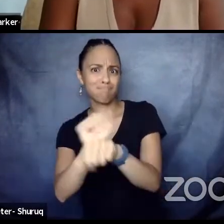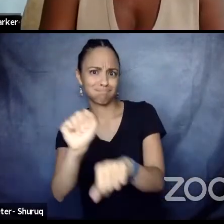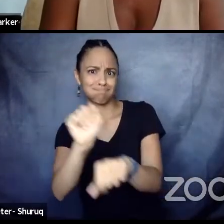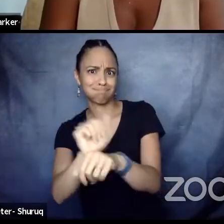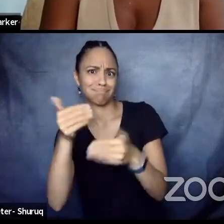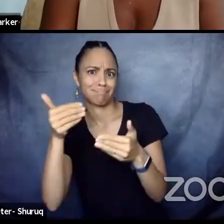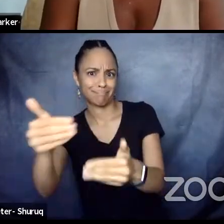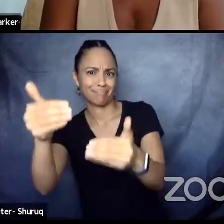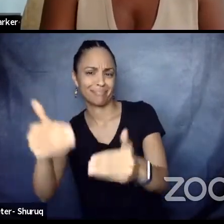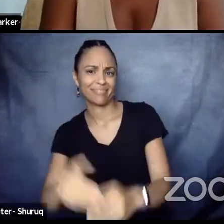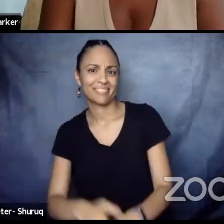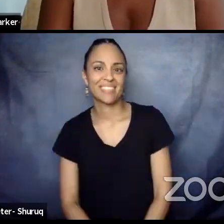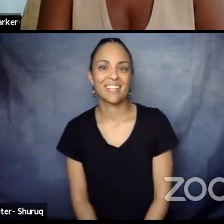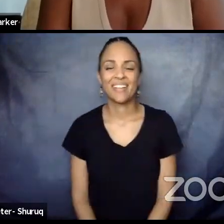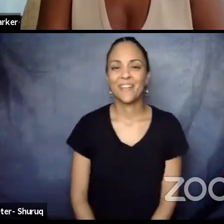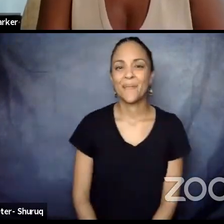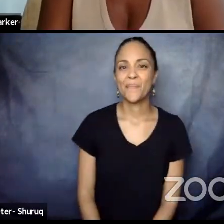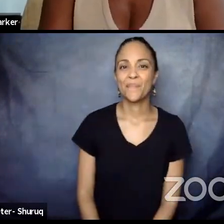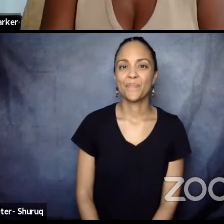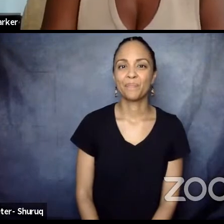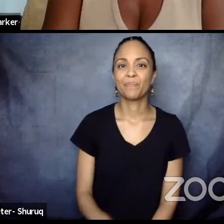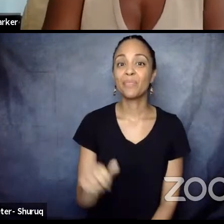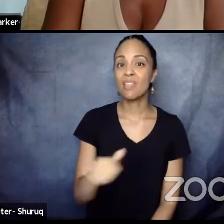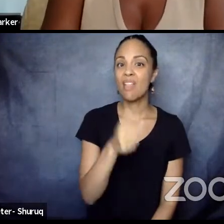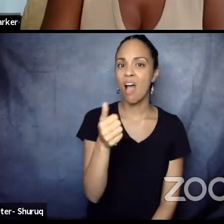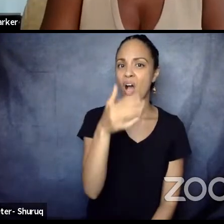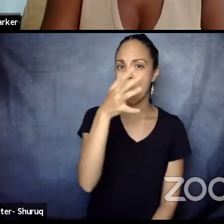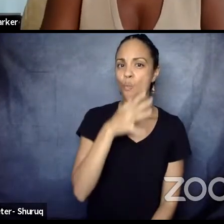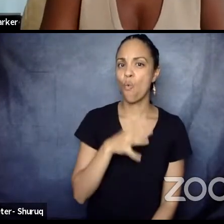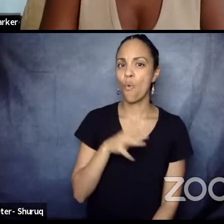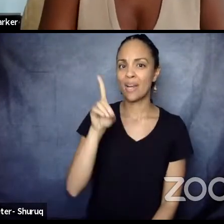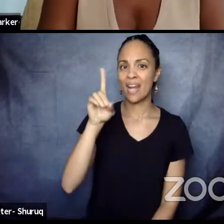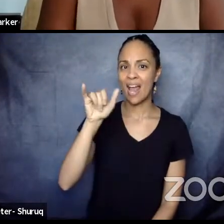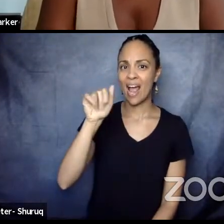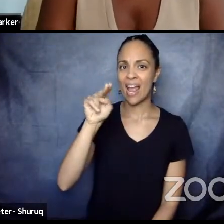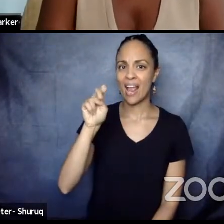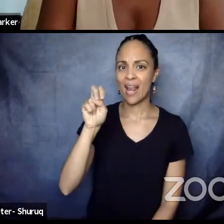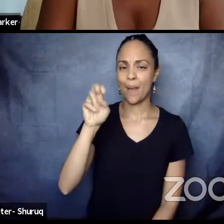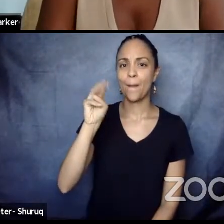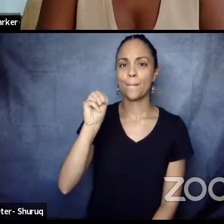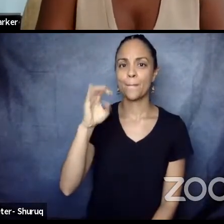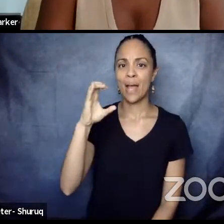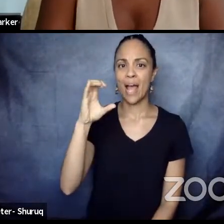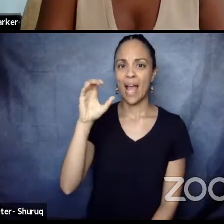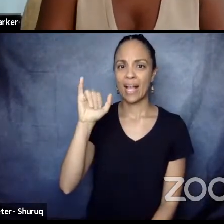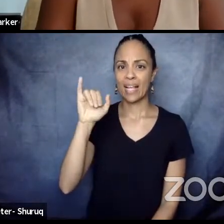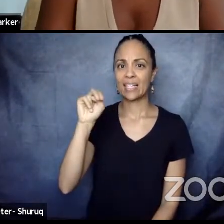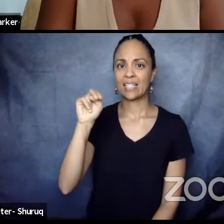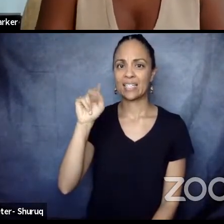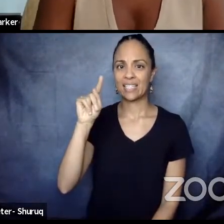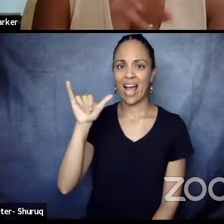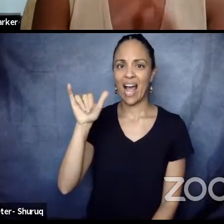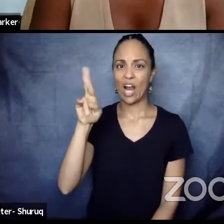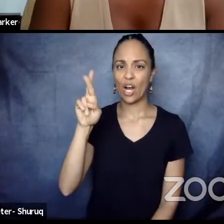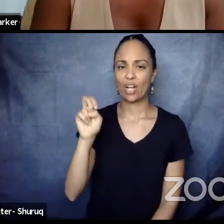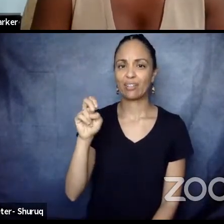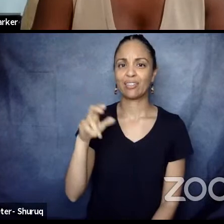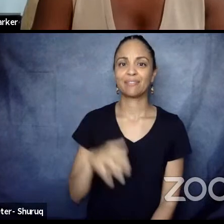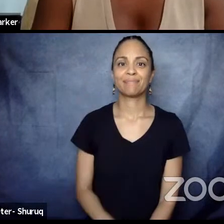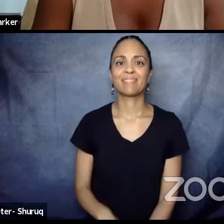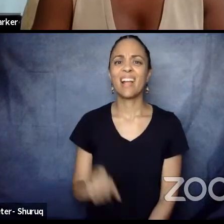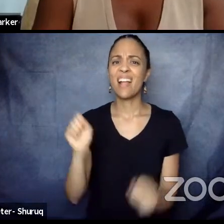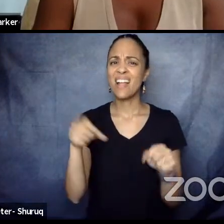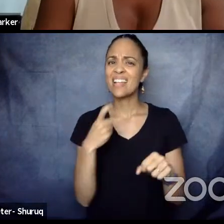And Diane McIntyre. Oh my gosh. Can we all say this together? One, three. Love you, Diane. One, two, three. Love